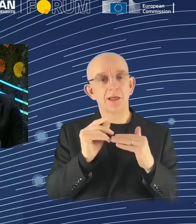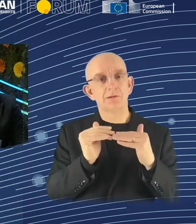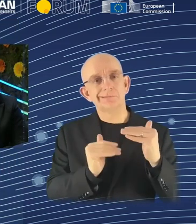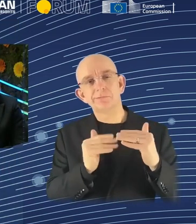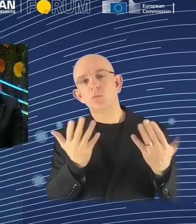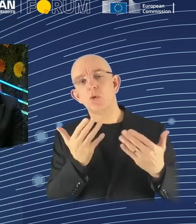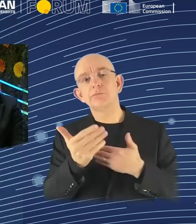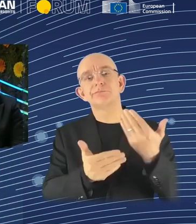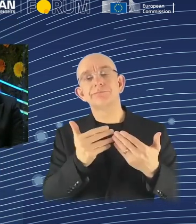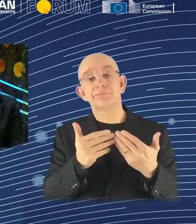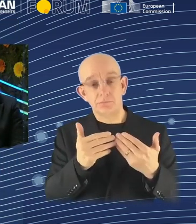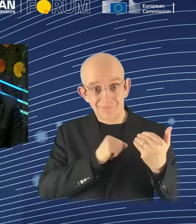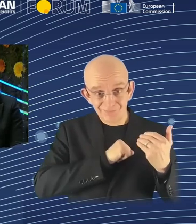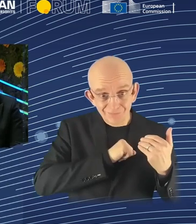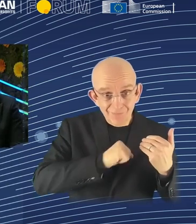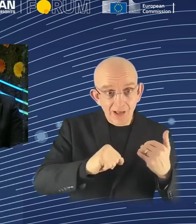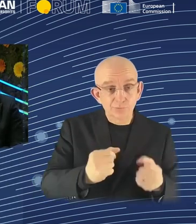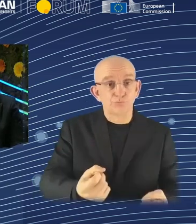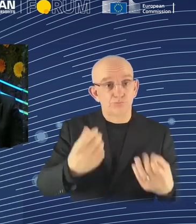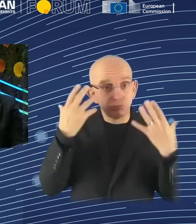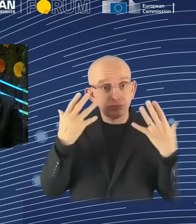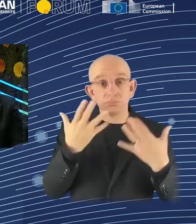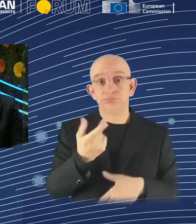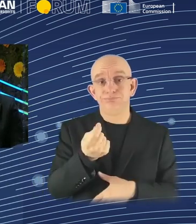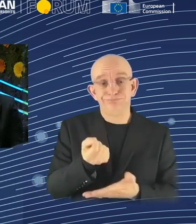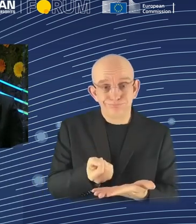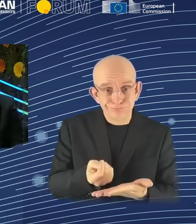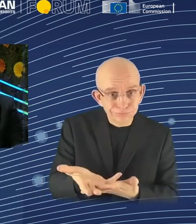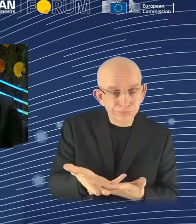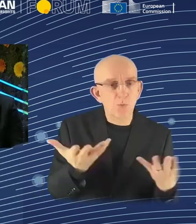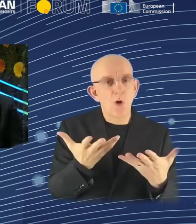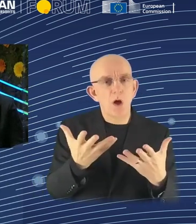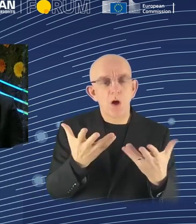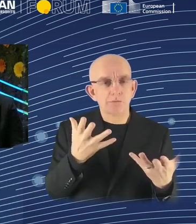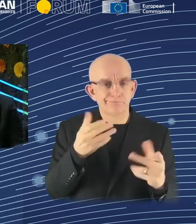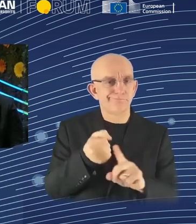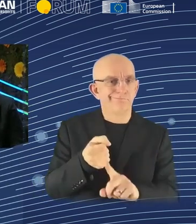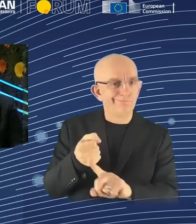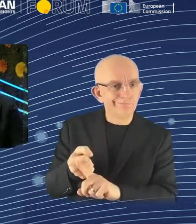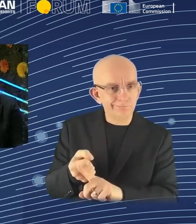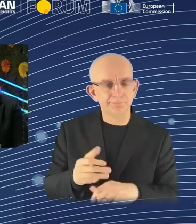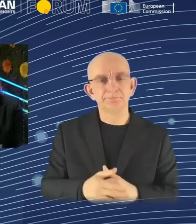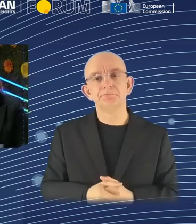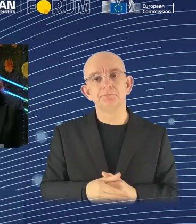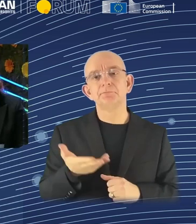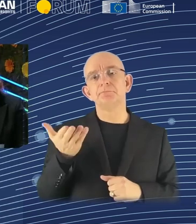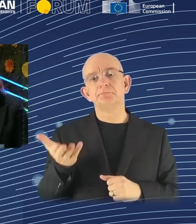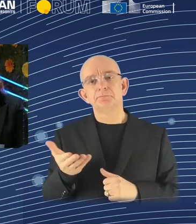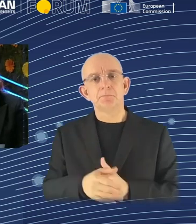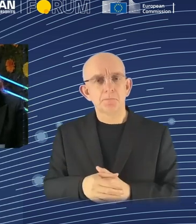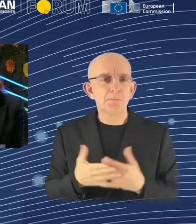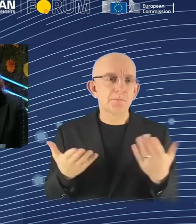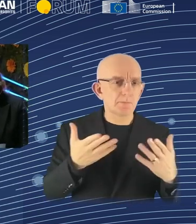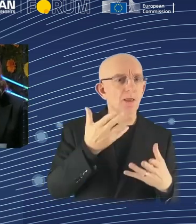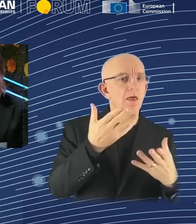Everybody got into the idea of imagining your twin, you know? Yeah. So, I mean, that's a thought experiment simply